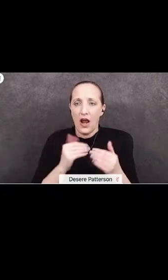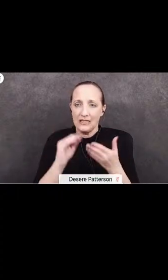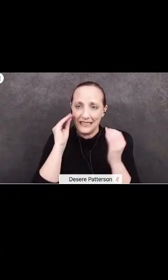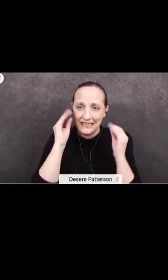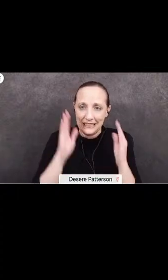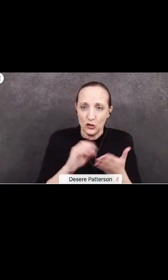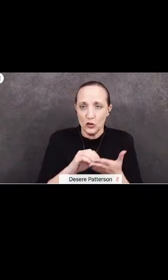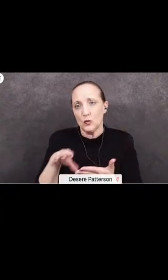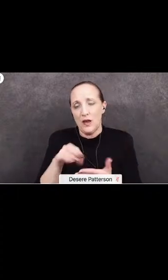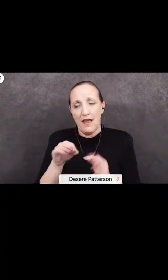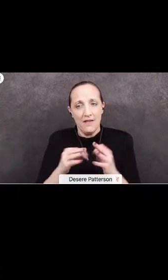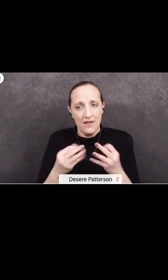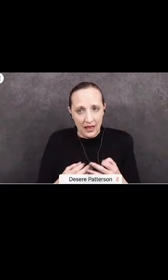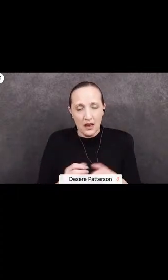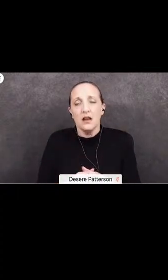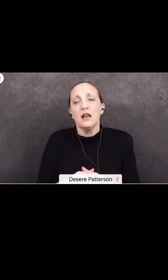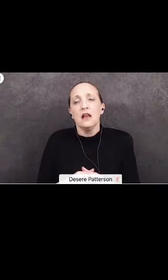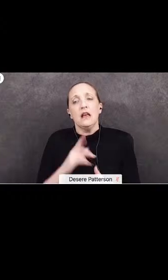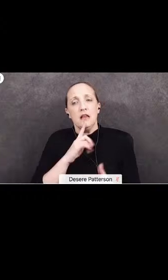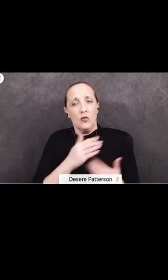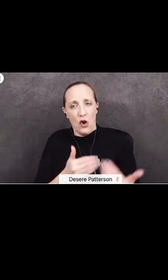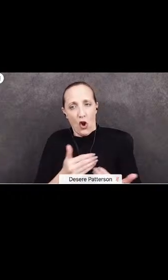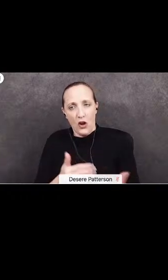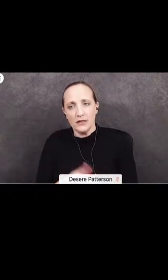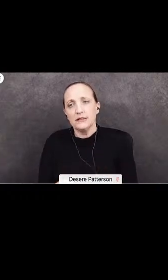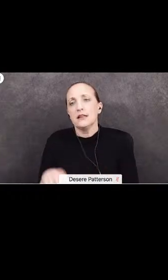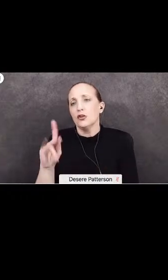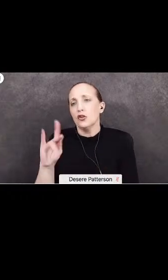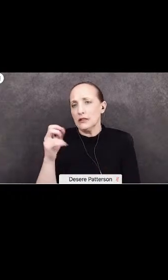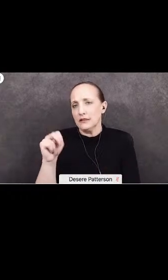Find regards, Kristen Kittleson.